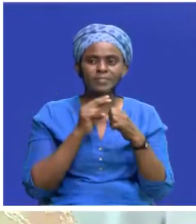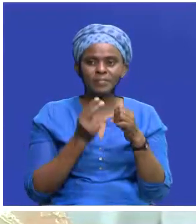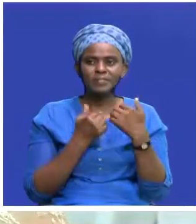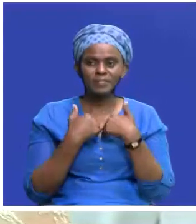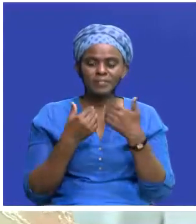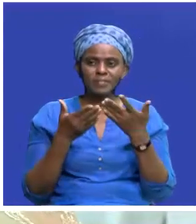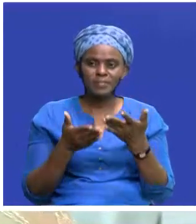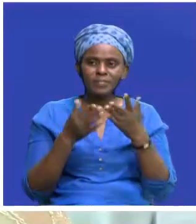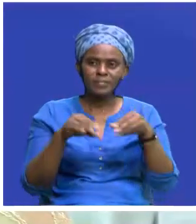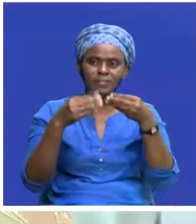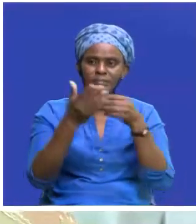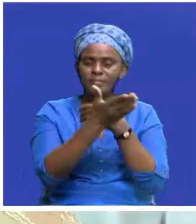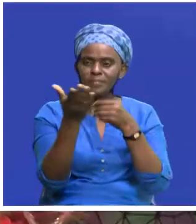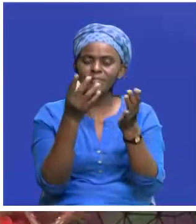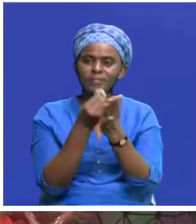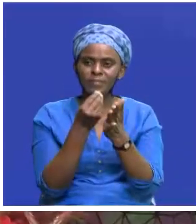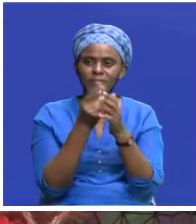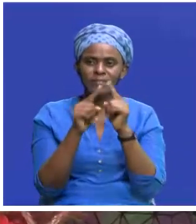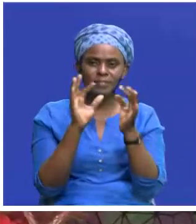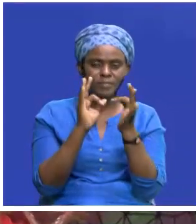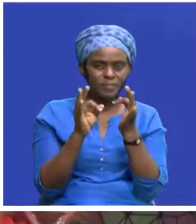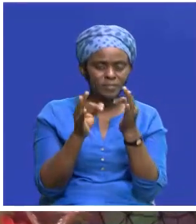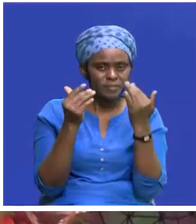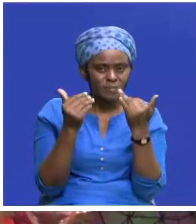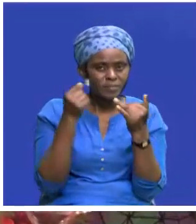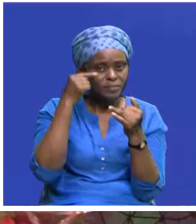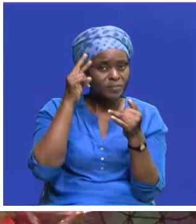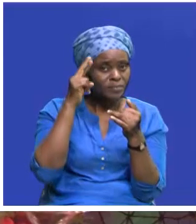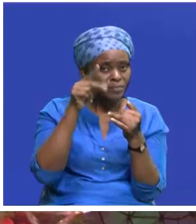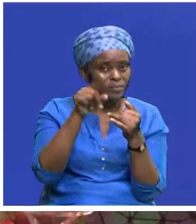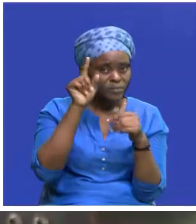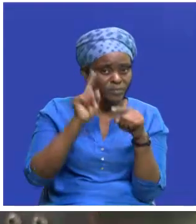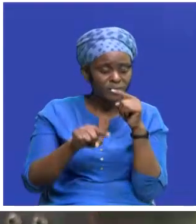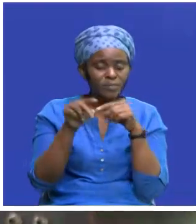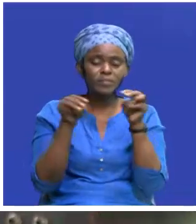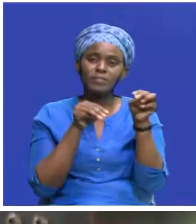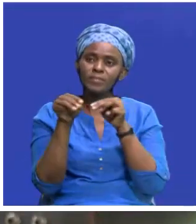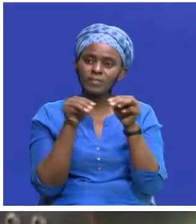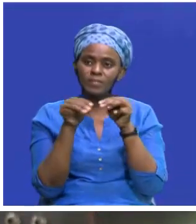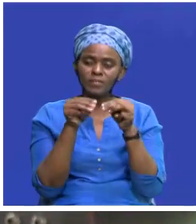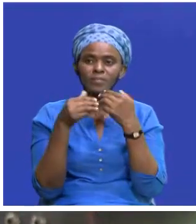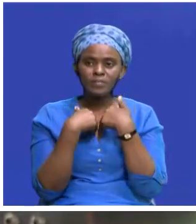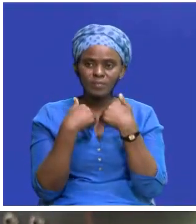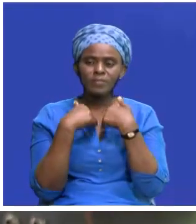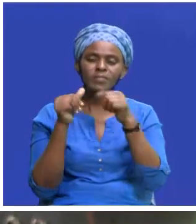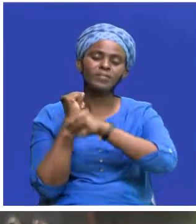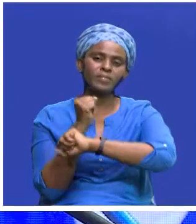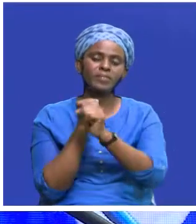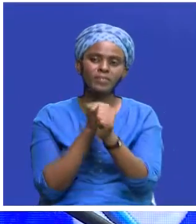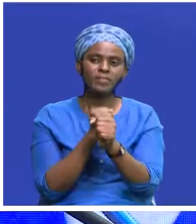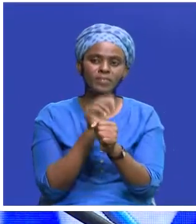provide you the financing but if for some reason you cannot manage to have the security